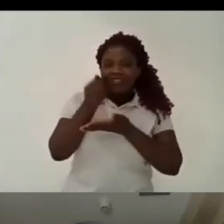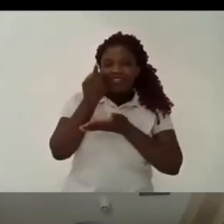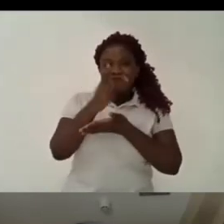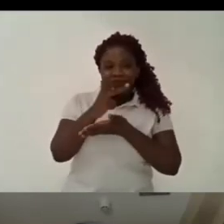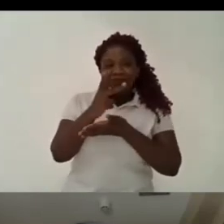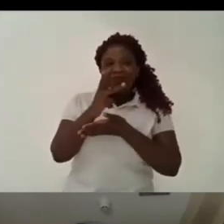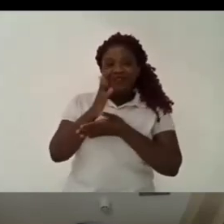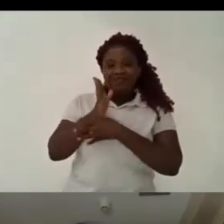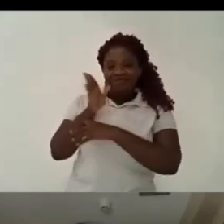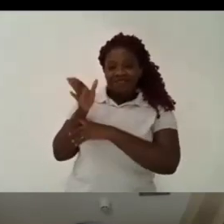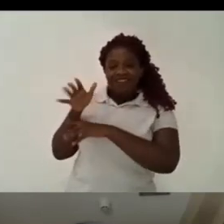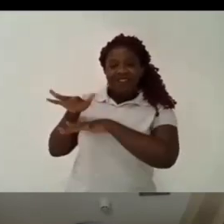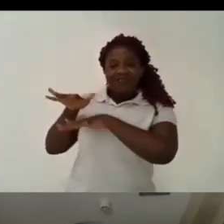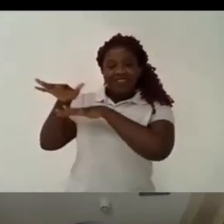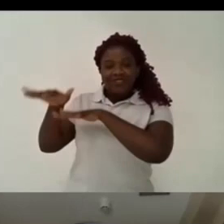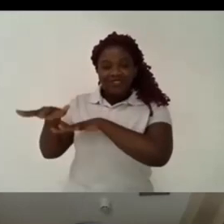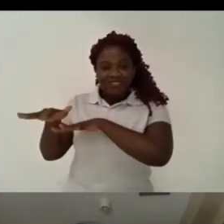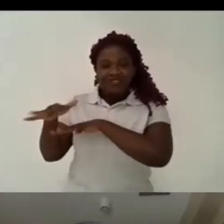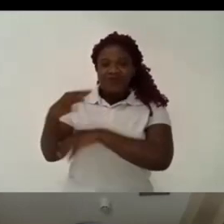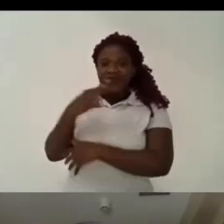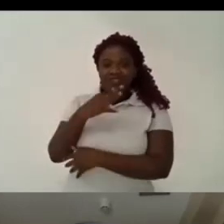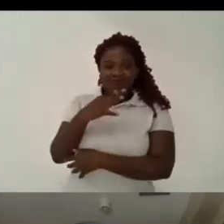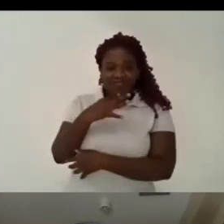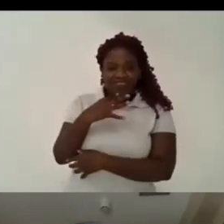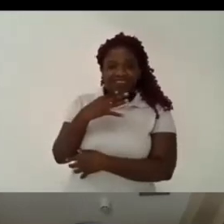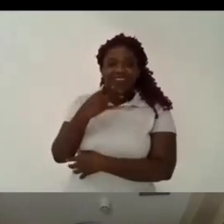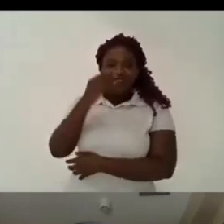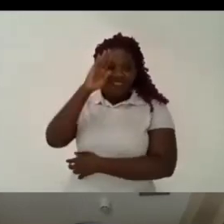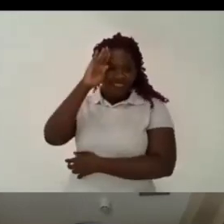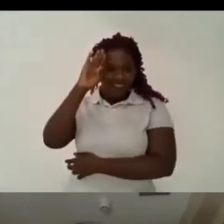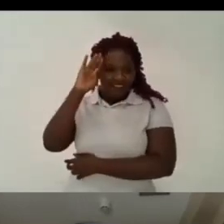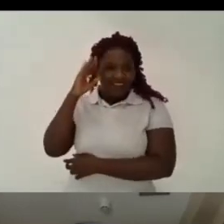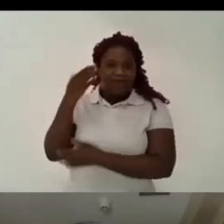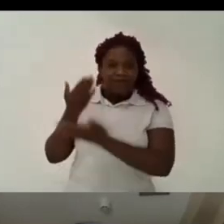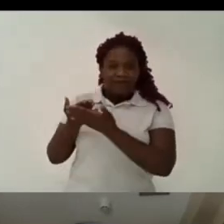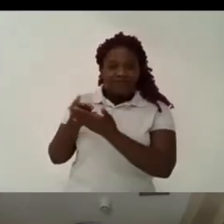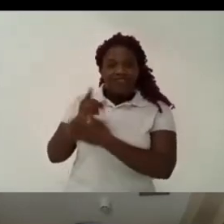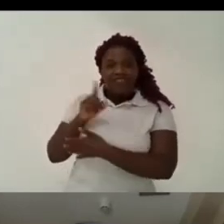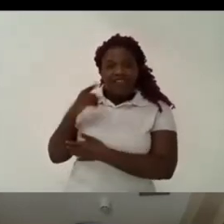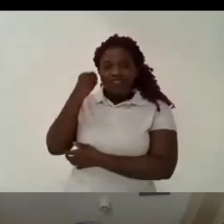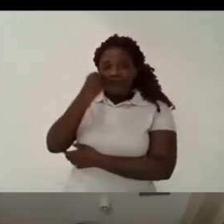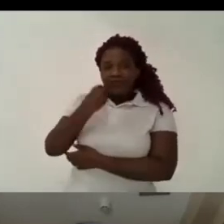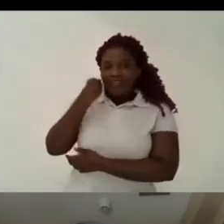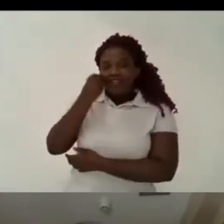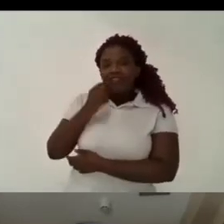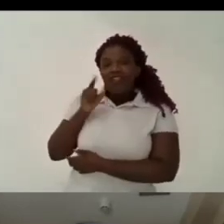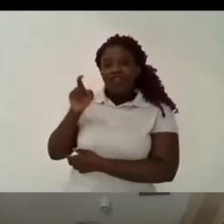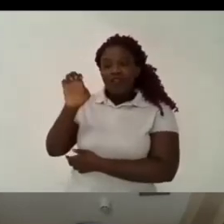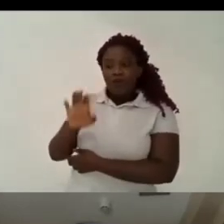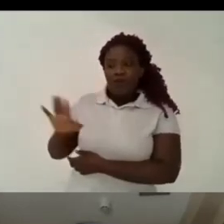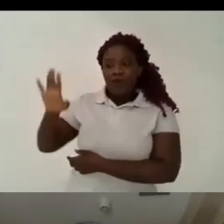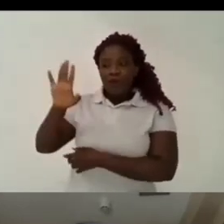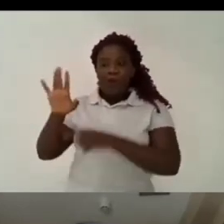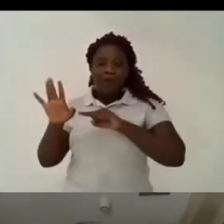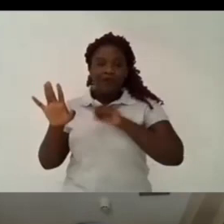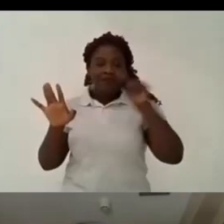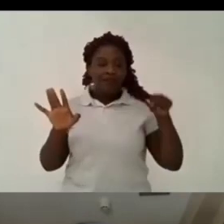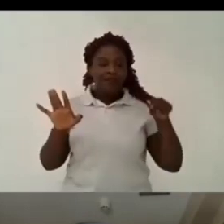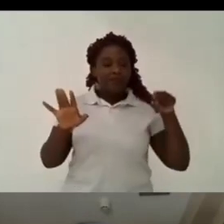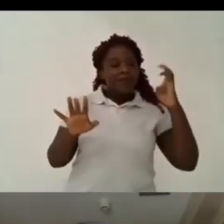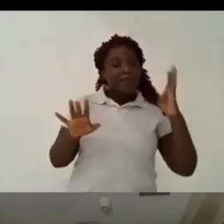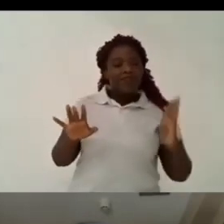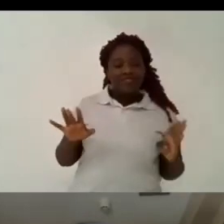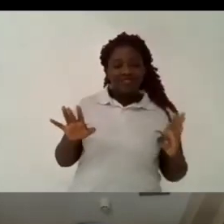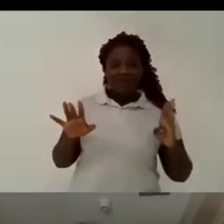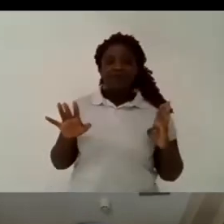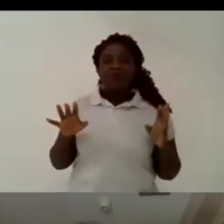student movement you know based on the knowledge that you have from your experience uh of being an